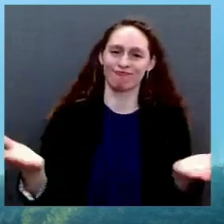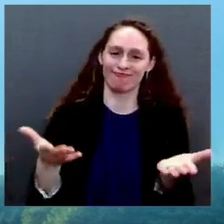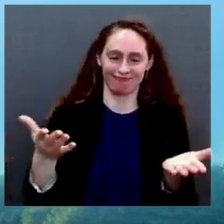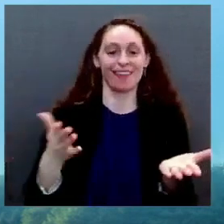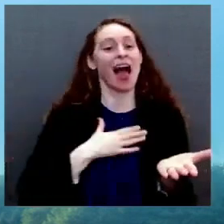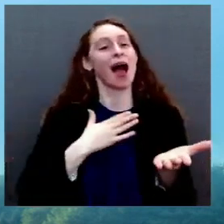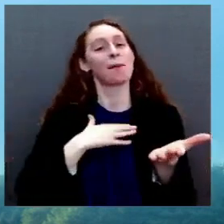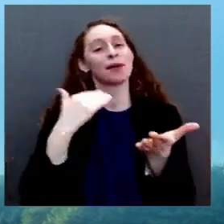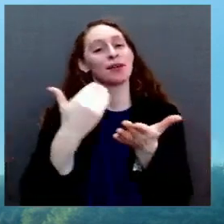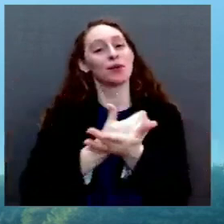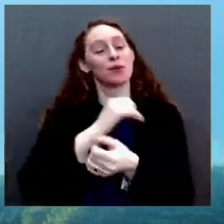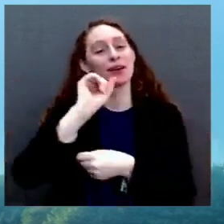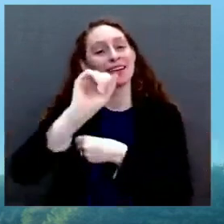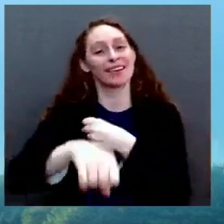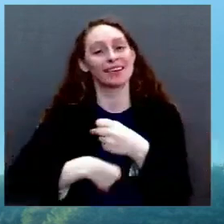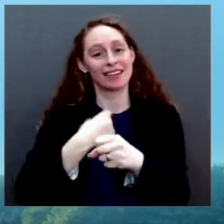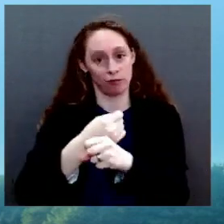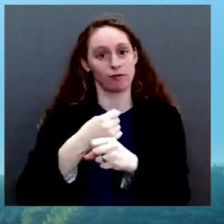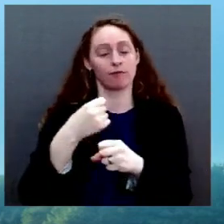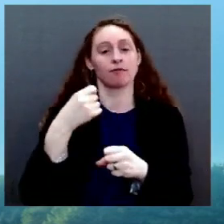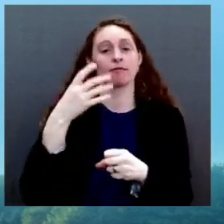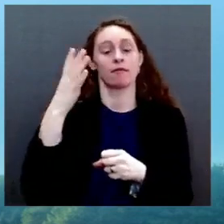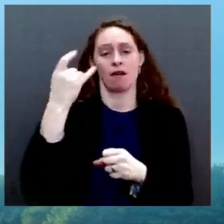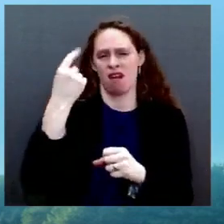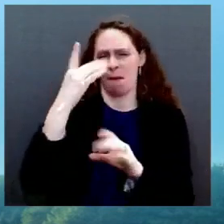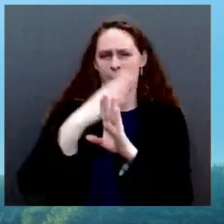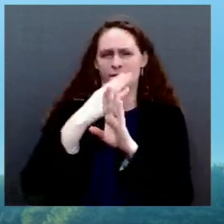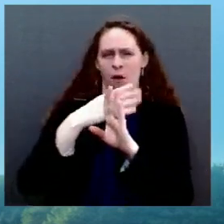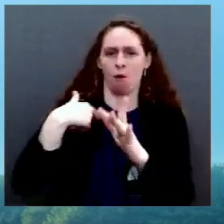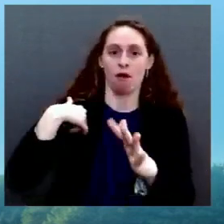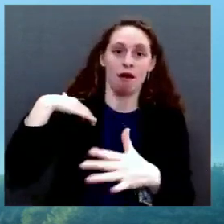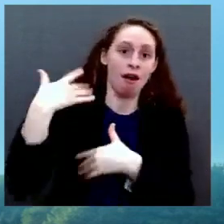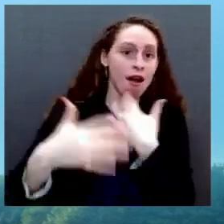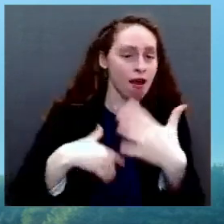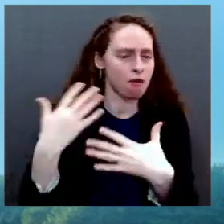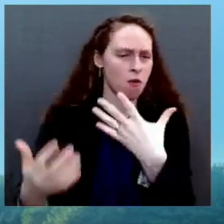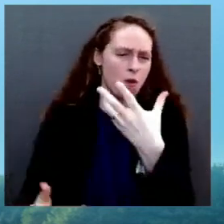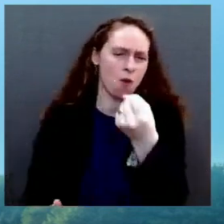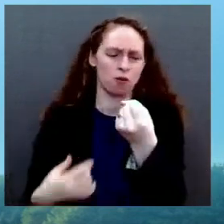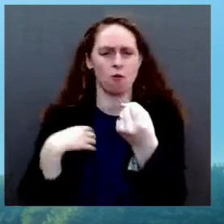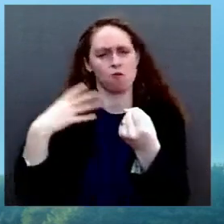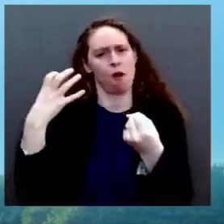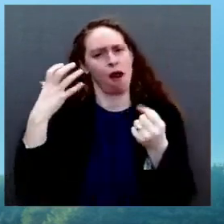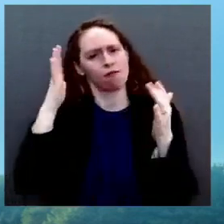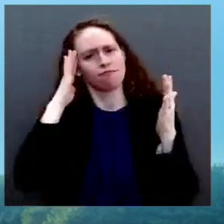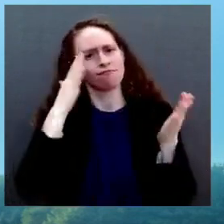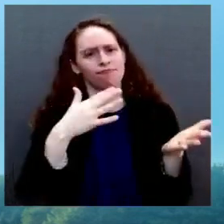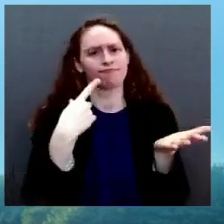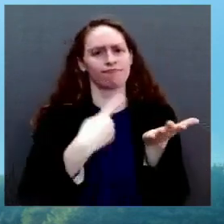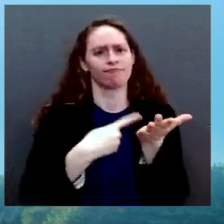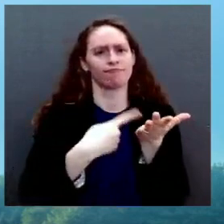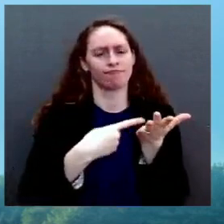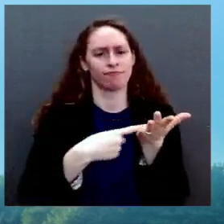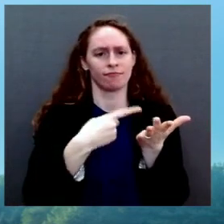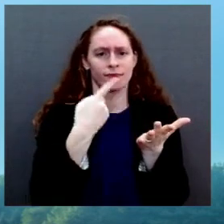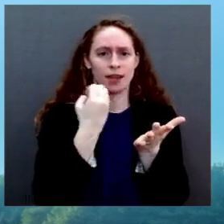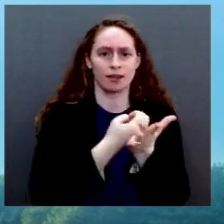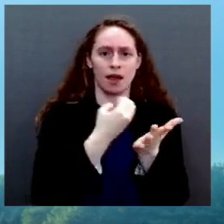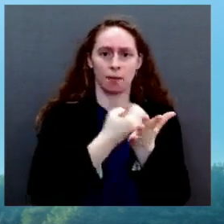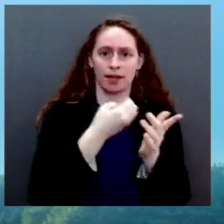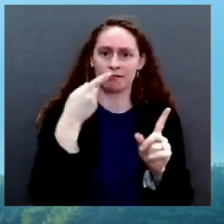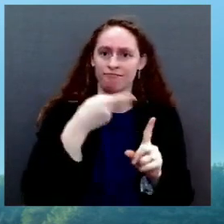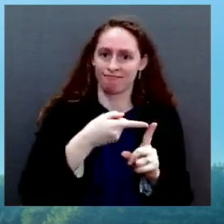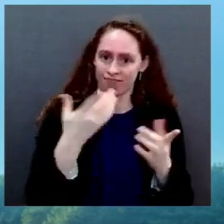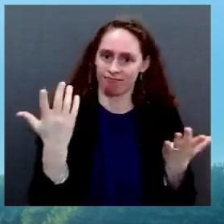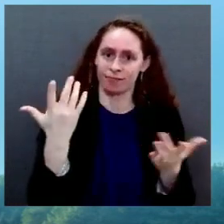We're entering 2022 in a position of a unique economic strength. Six million new jobs, a record